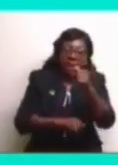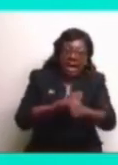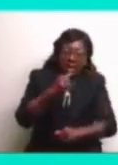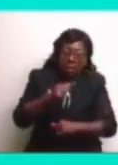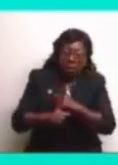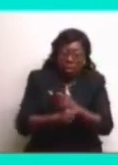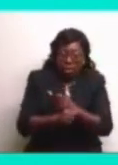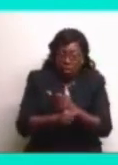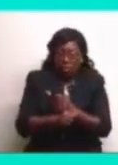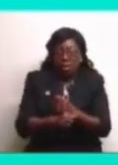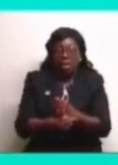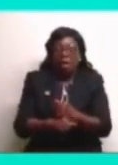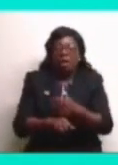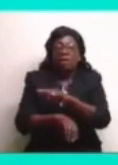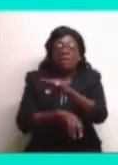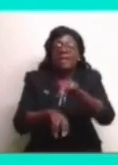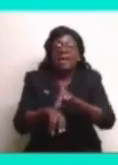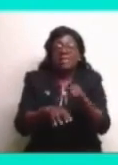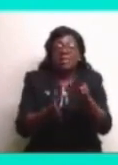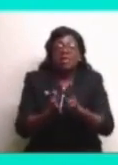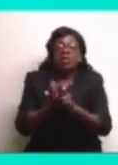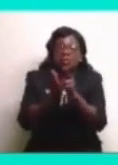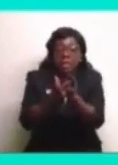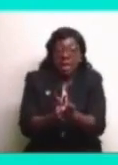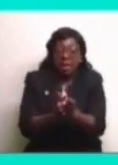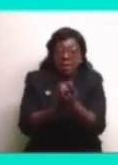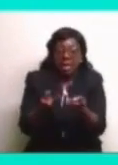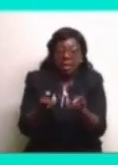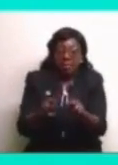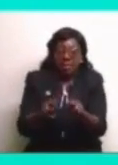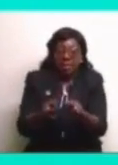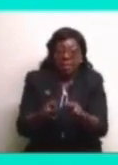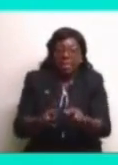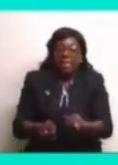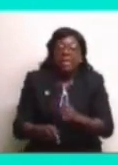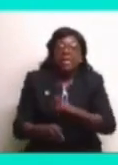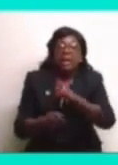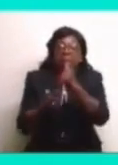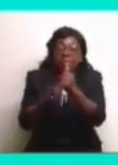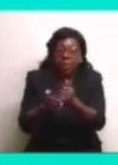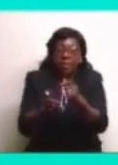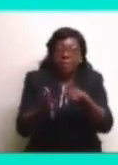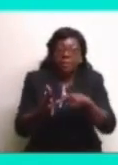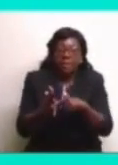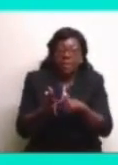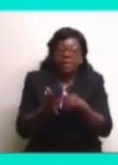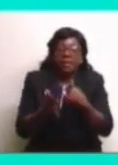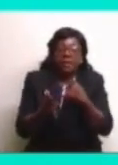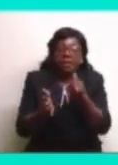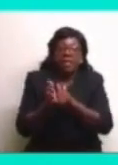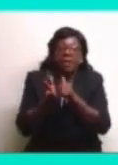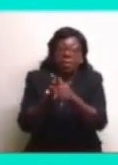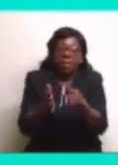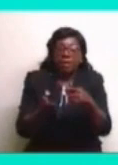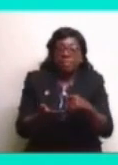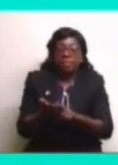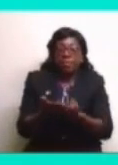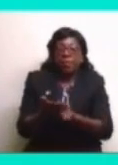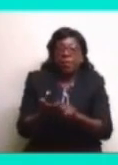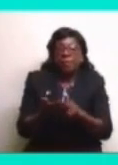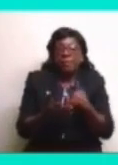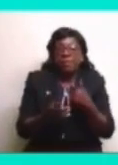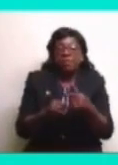the national regatta took place, he appointed me to the committee to